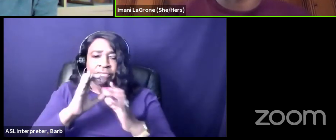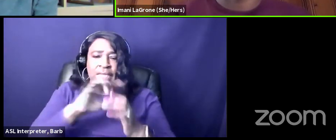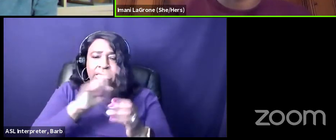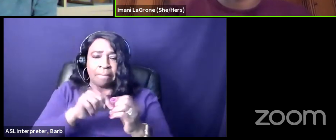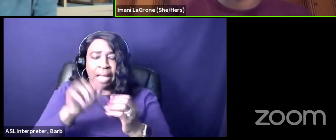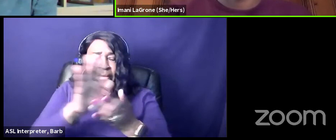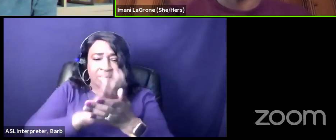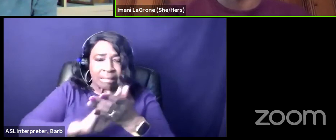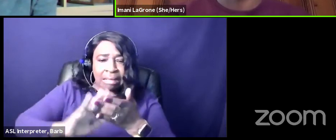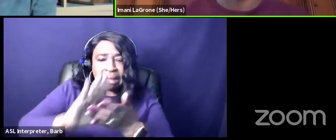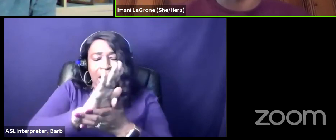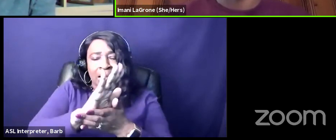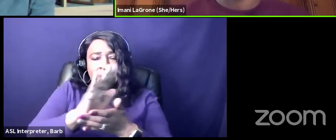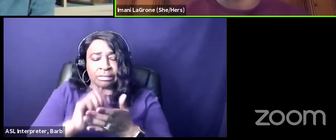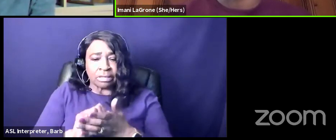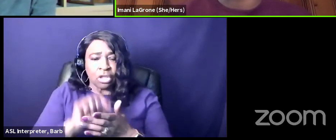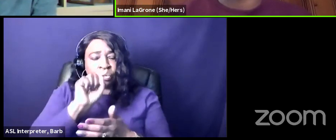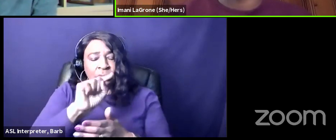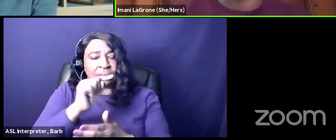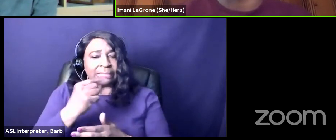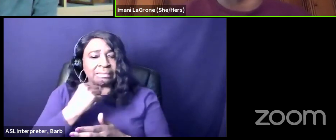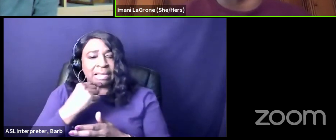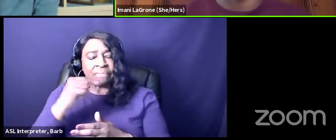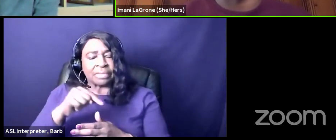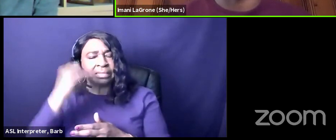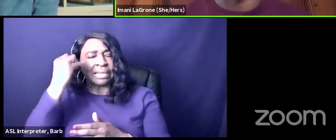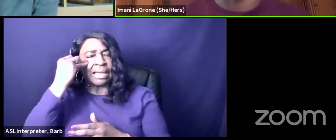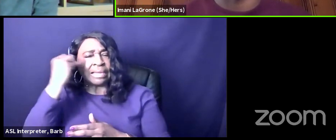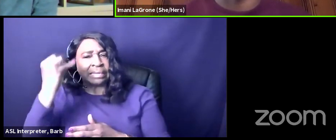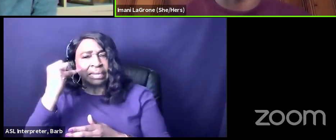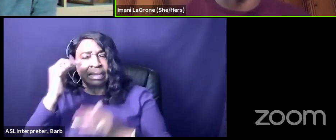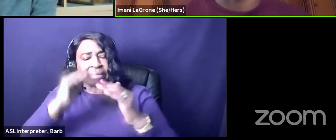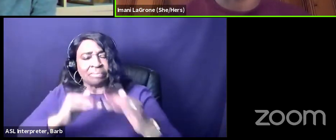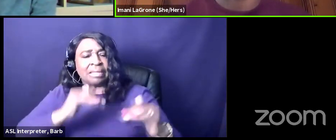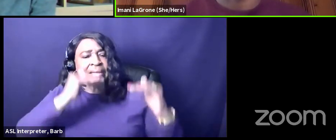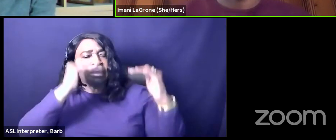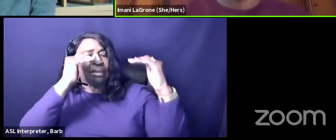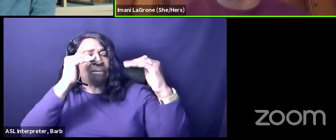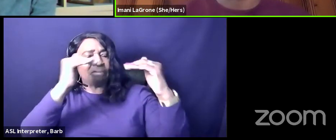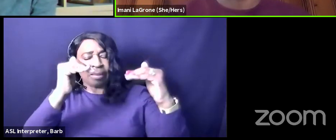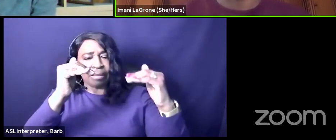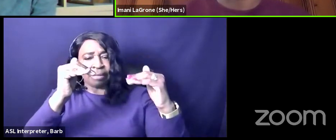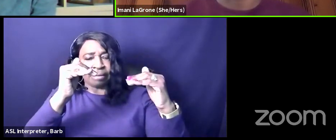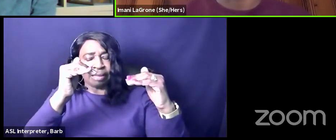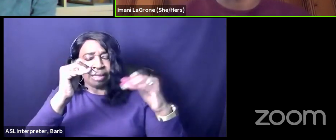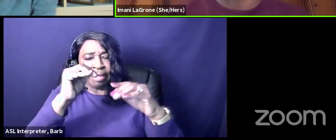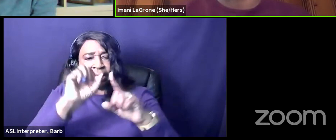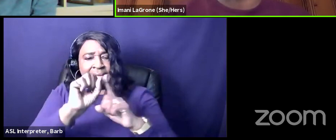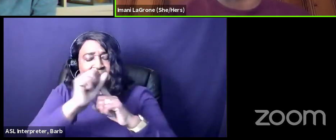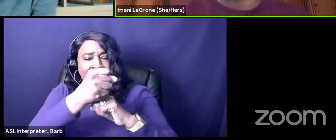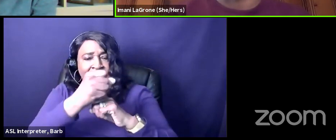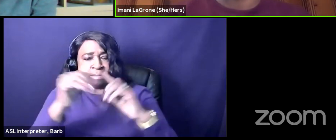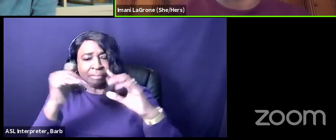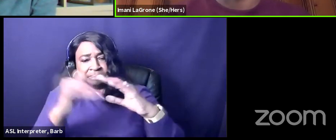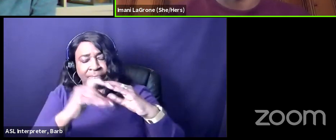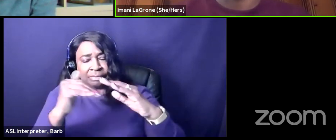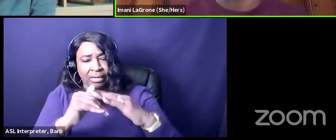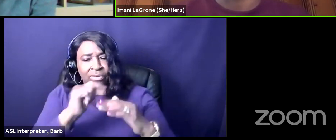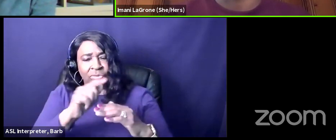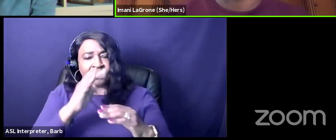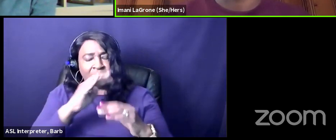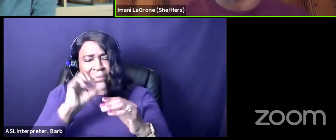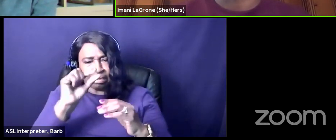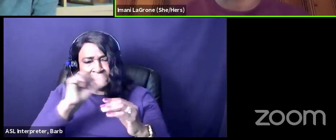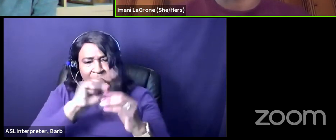politics so you mentioned this notion of the elevated minority status and so you spoke a little bit about this in the lecture as